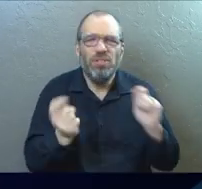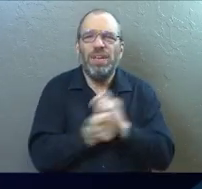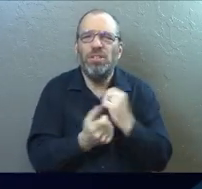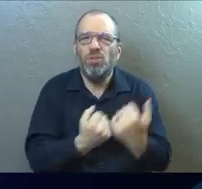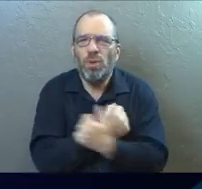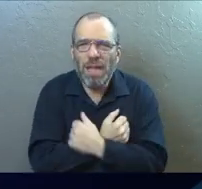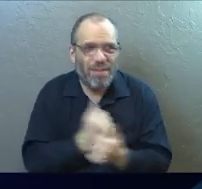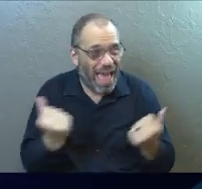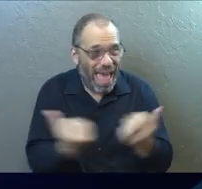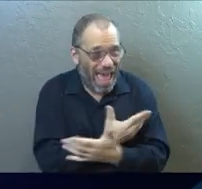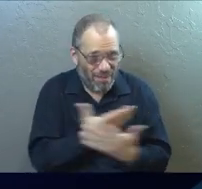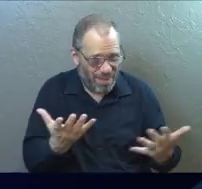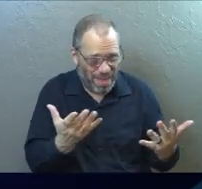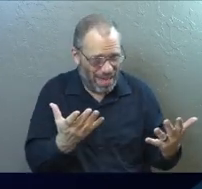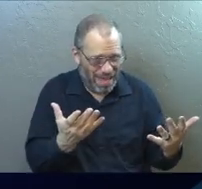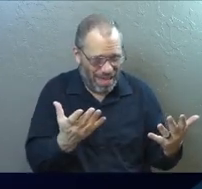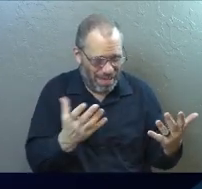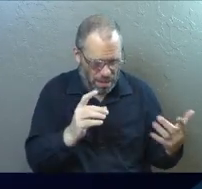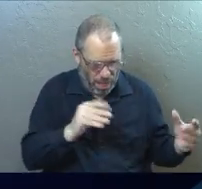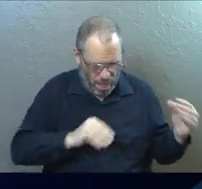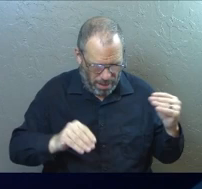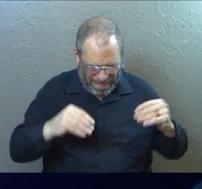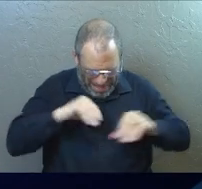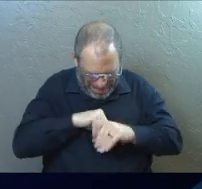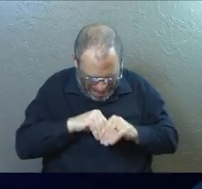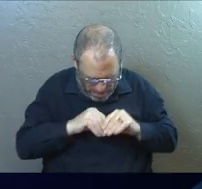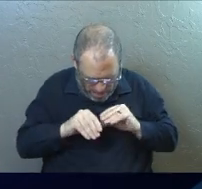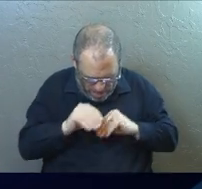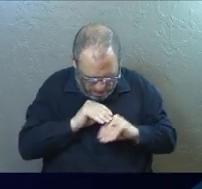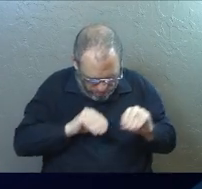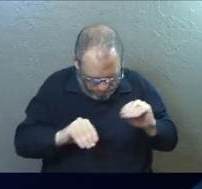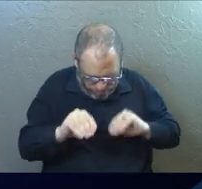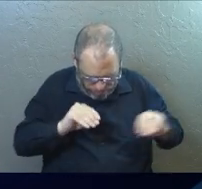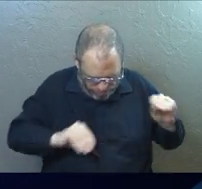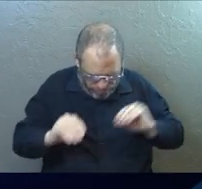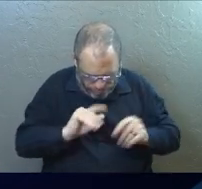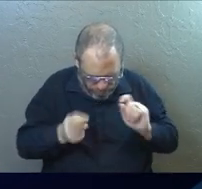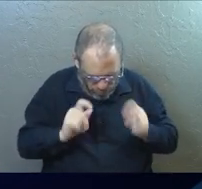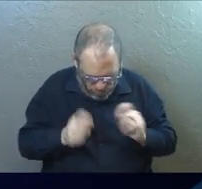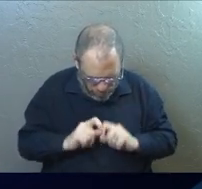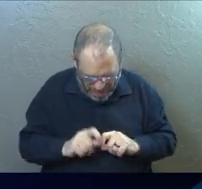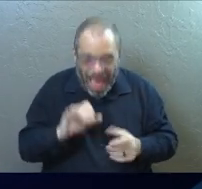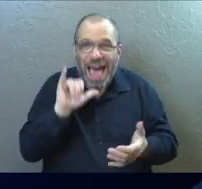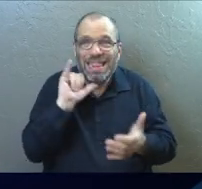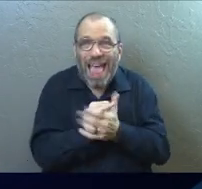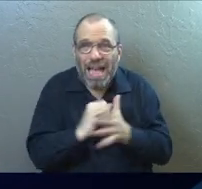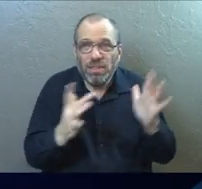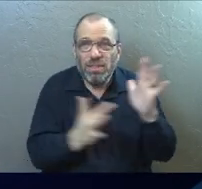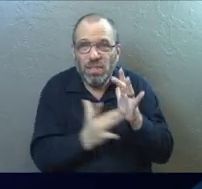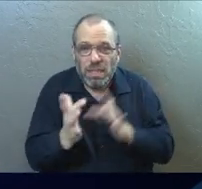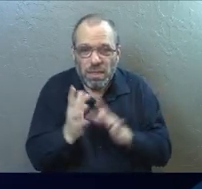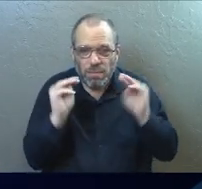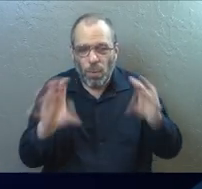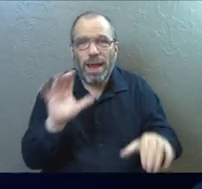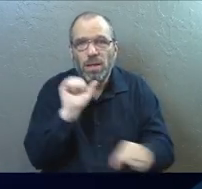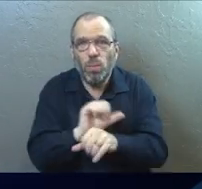loves. All of a sudden, everything starts to move around inside of you. That's a miraculous work of Jesus in your heart.